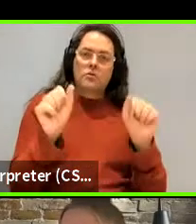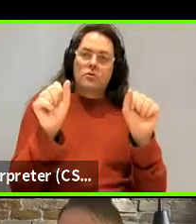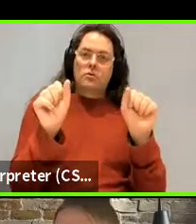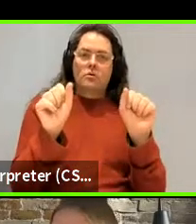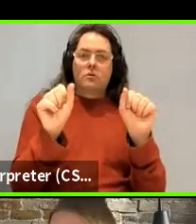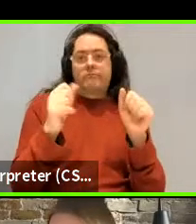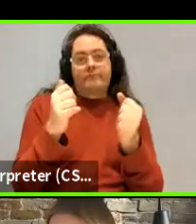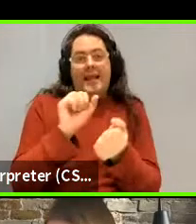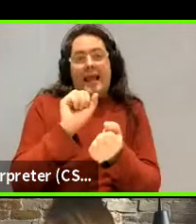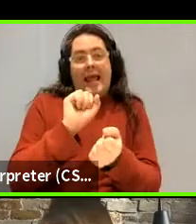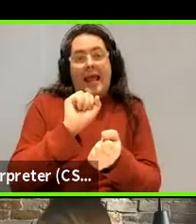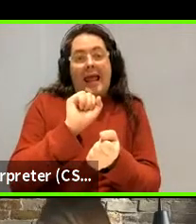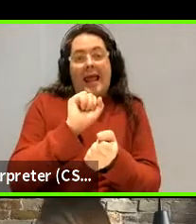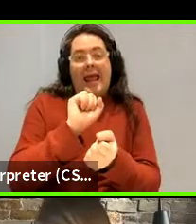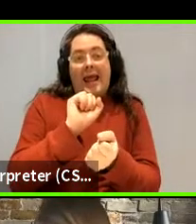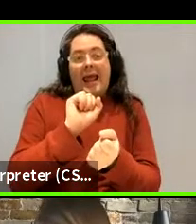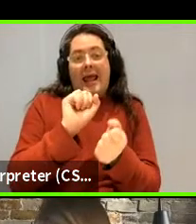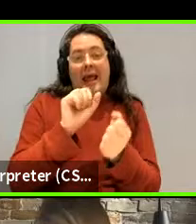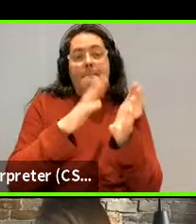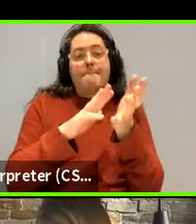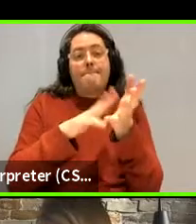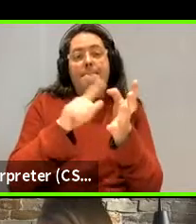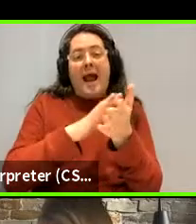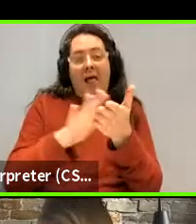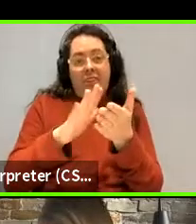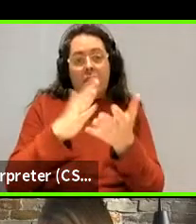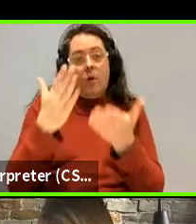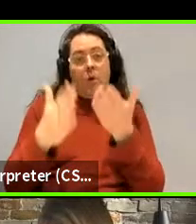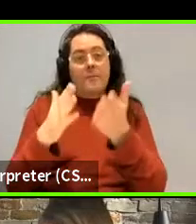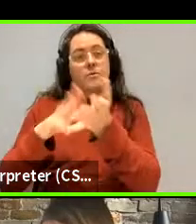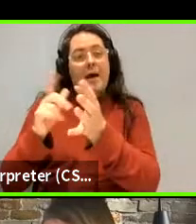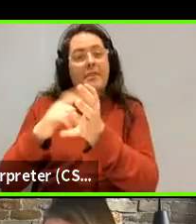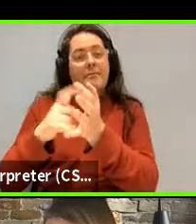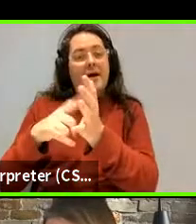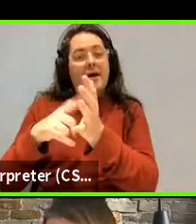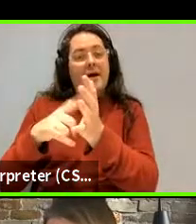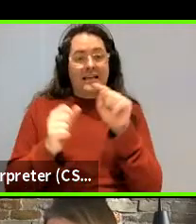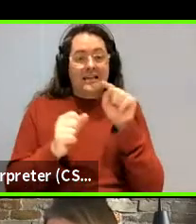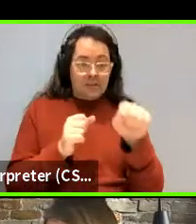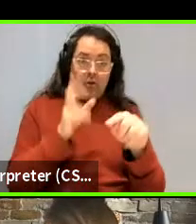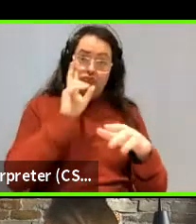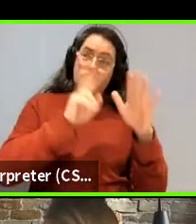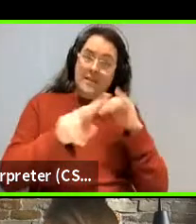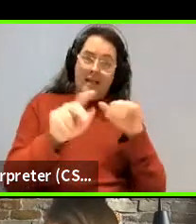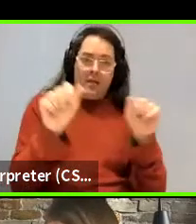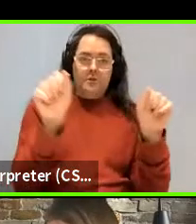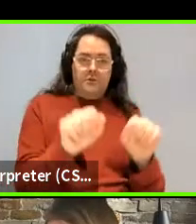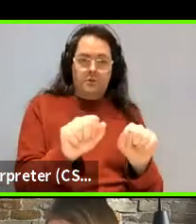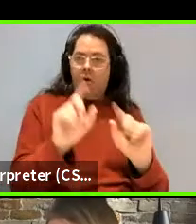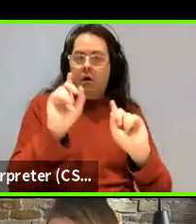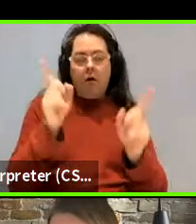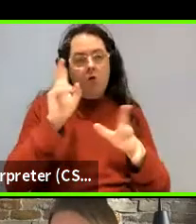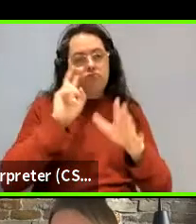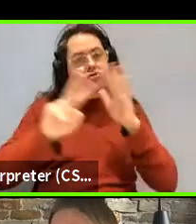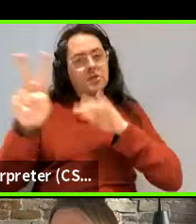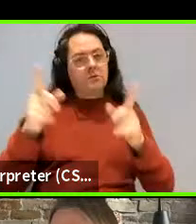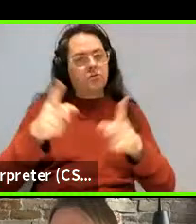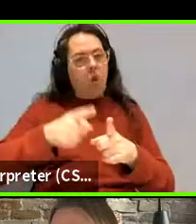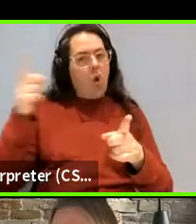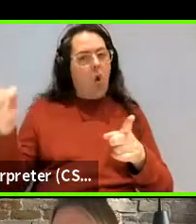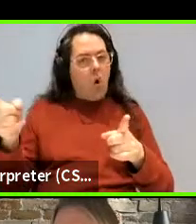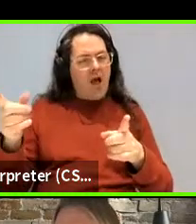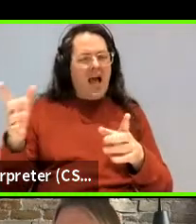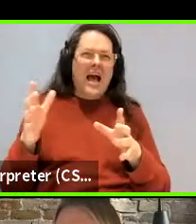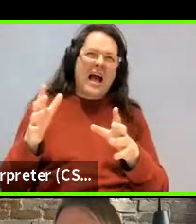was used are in more predictable environments than the context in which the long, long form was used. That's, that's related. You know, it's not quite duration.